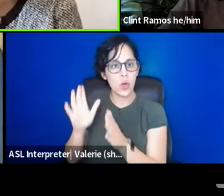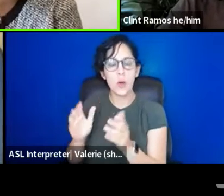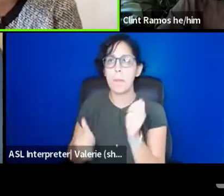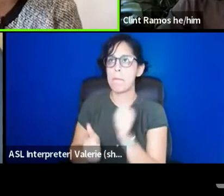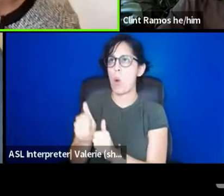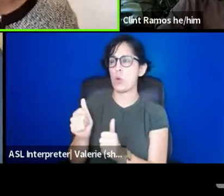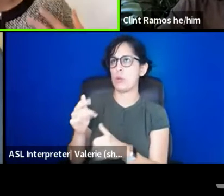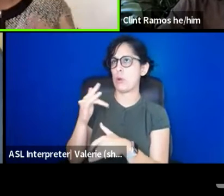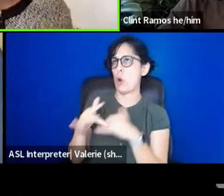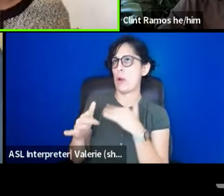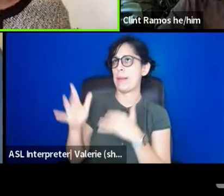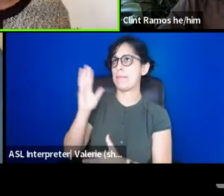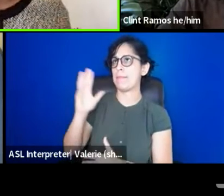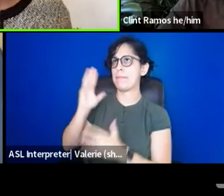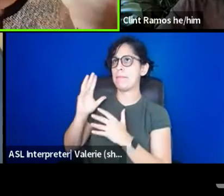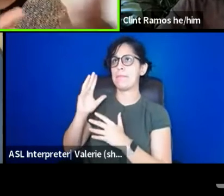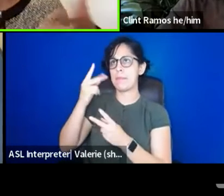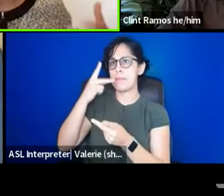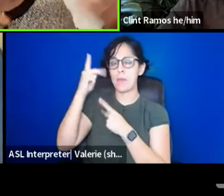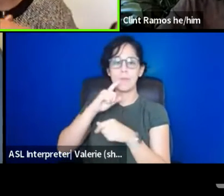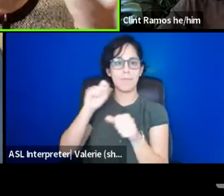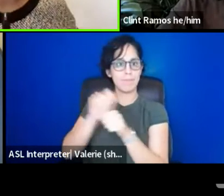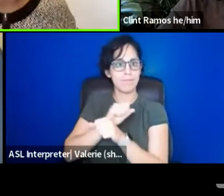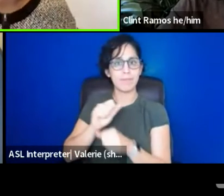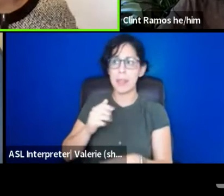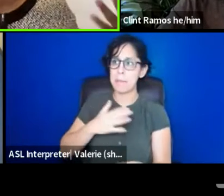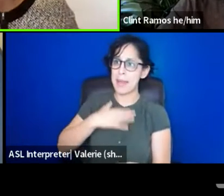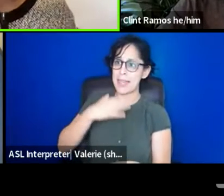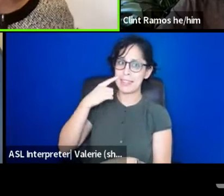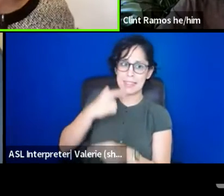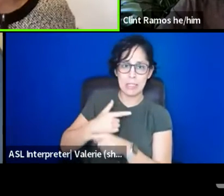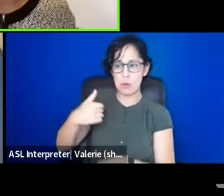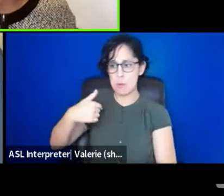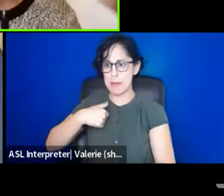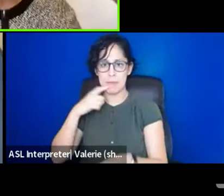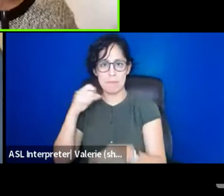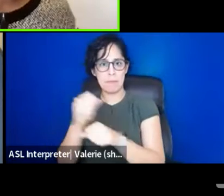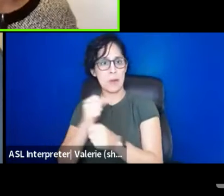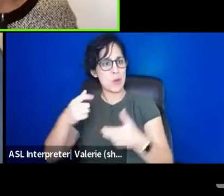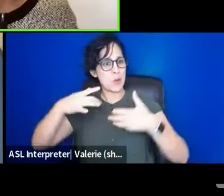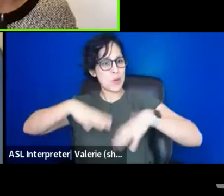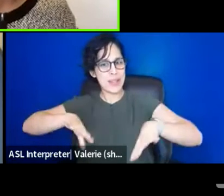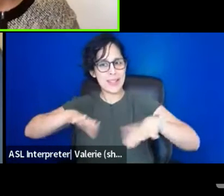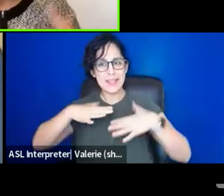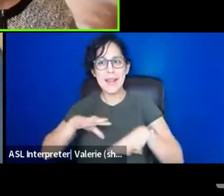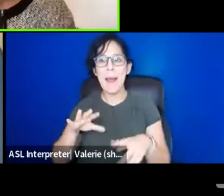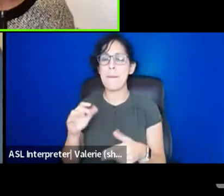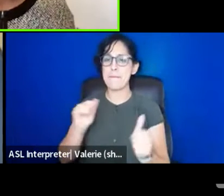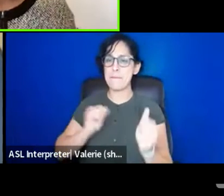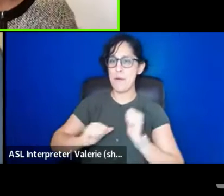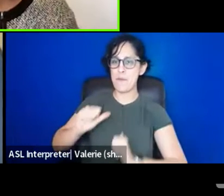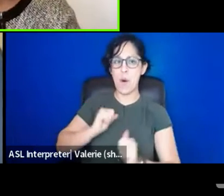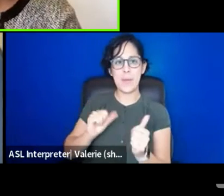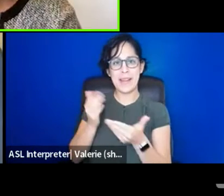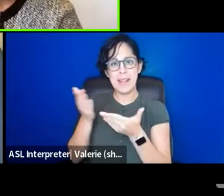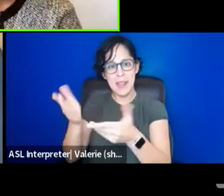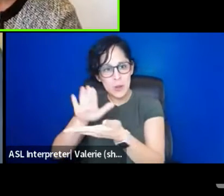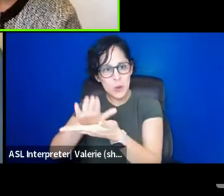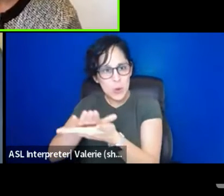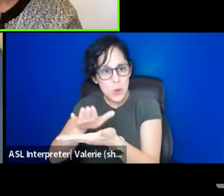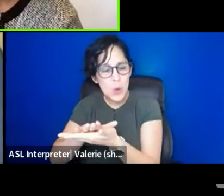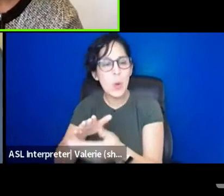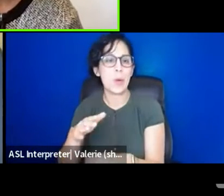are being, like dressing up, my sister and I performing on picket lines at our school for better practices.